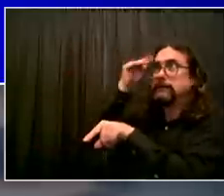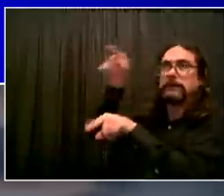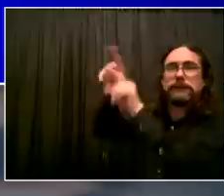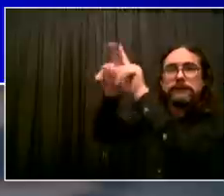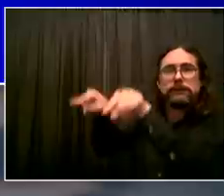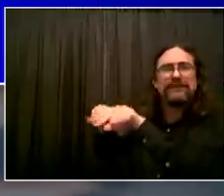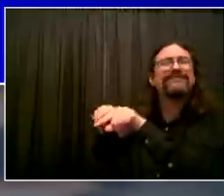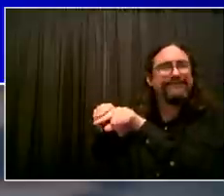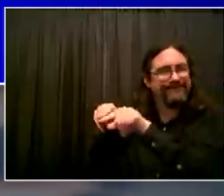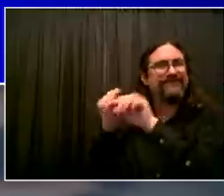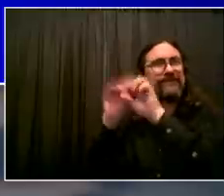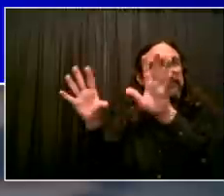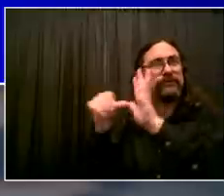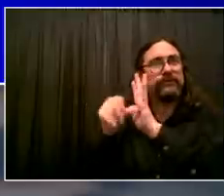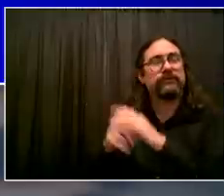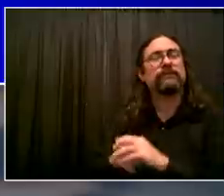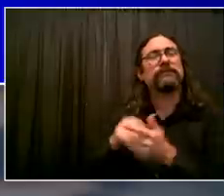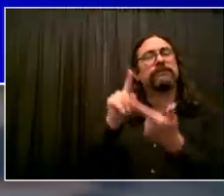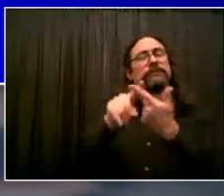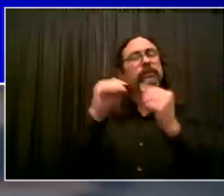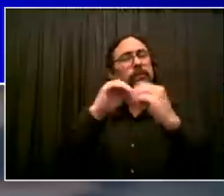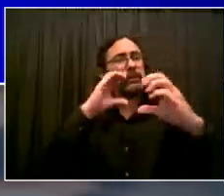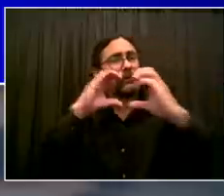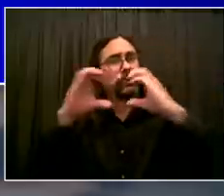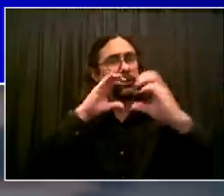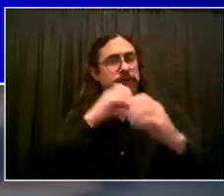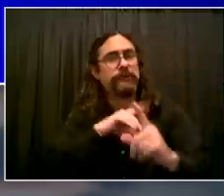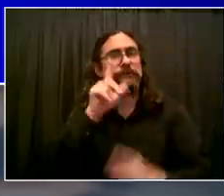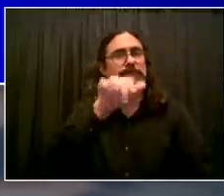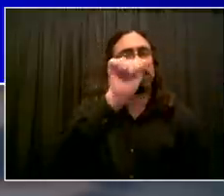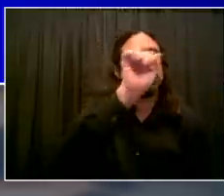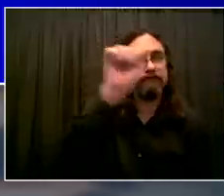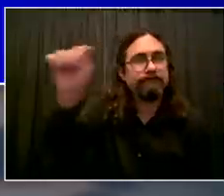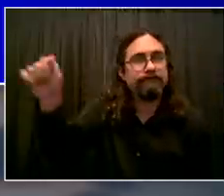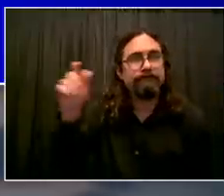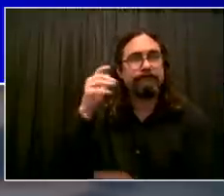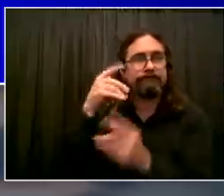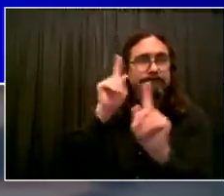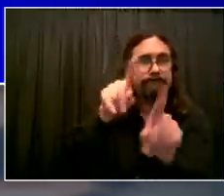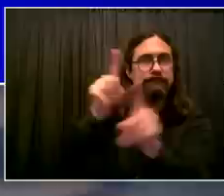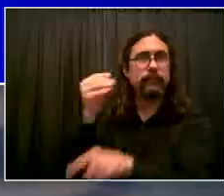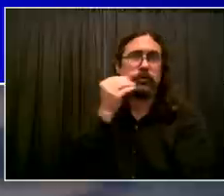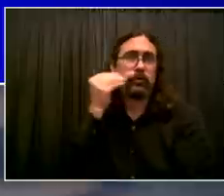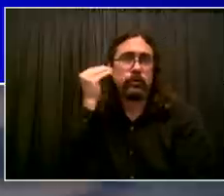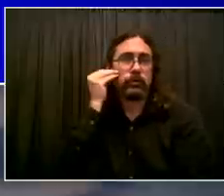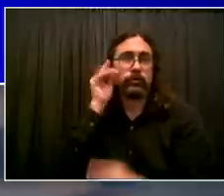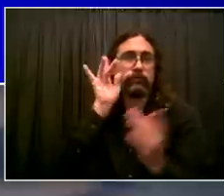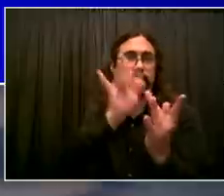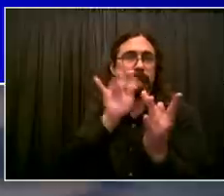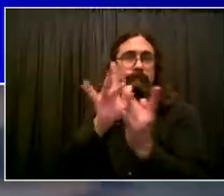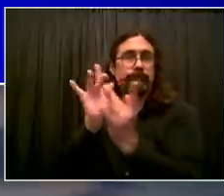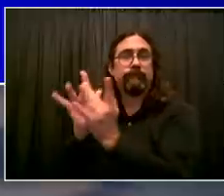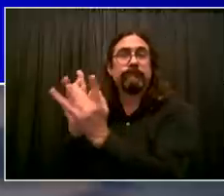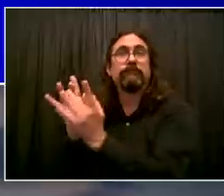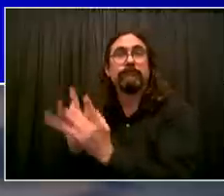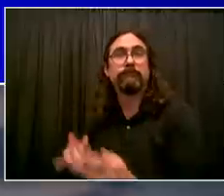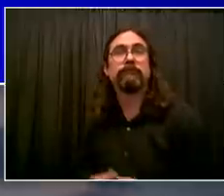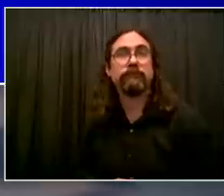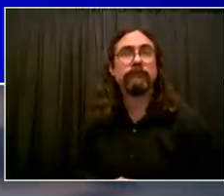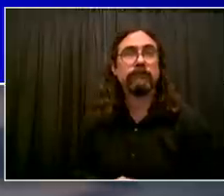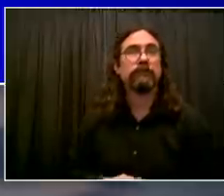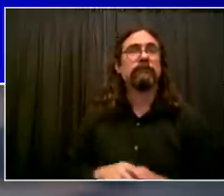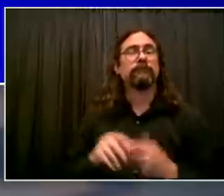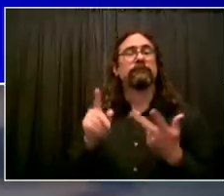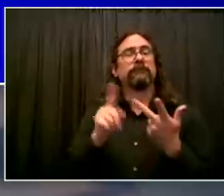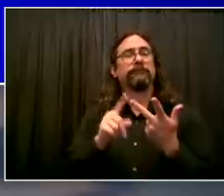travel bans, things we have very, very rarely used in the past, we're going to have to use more often now. We're engaging community organizations